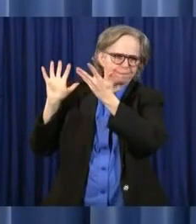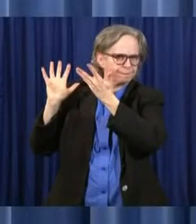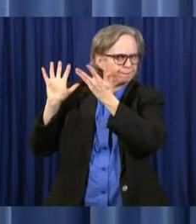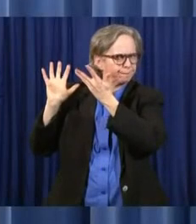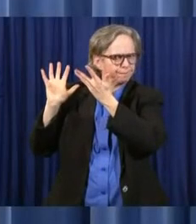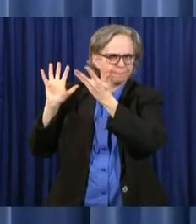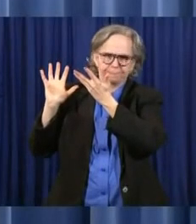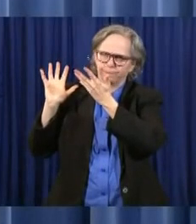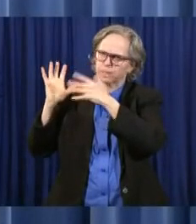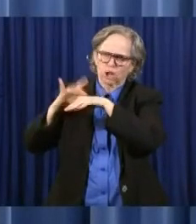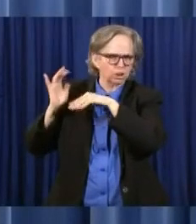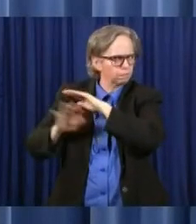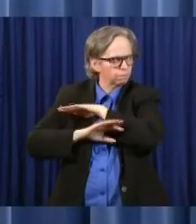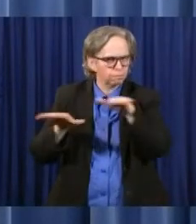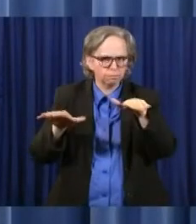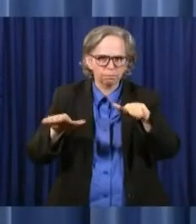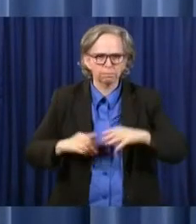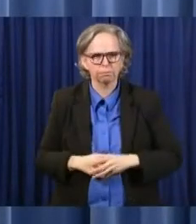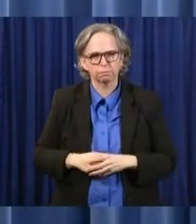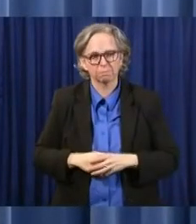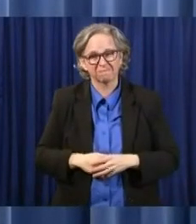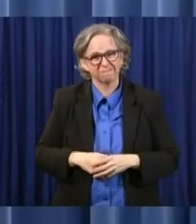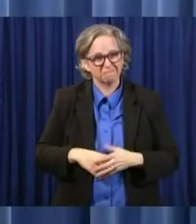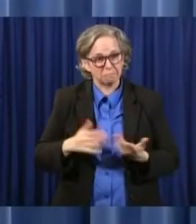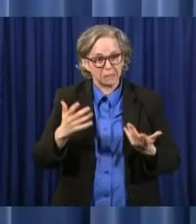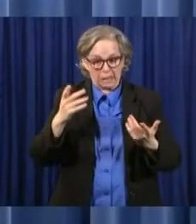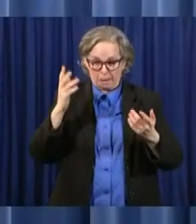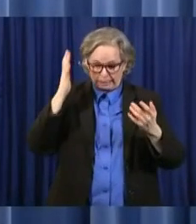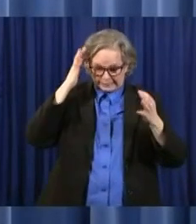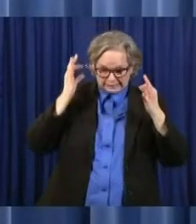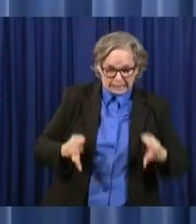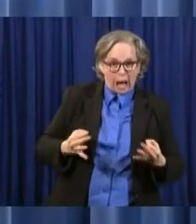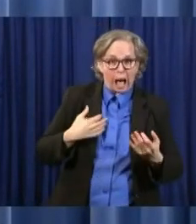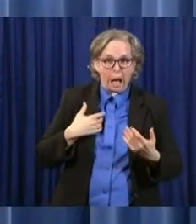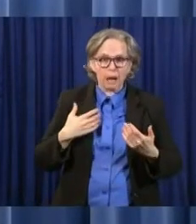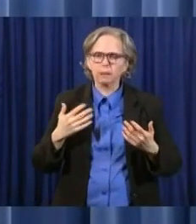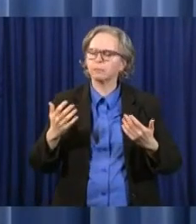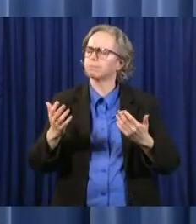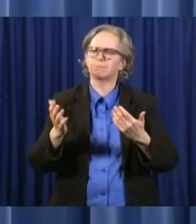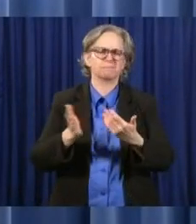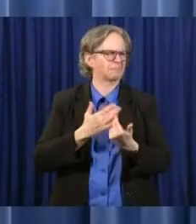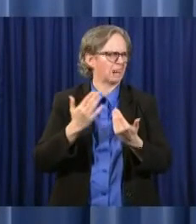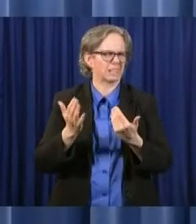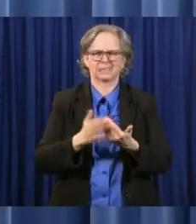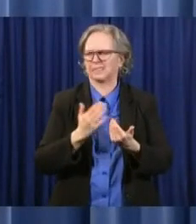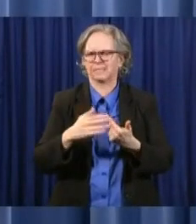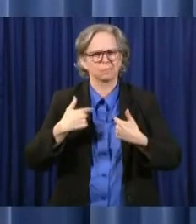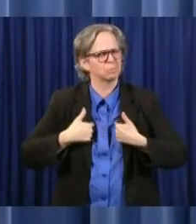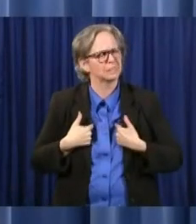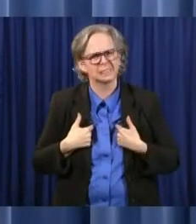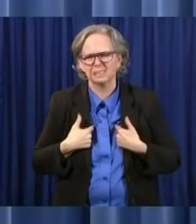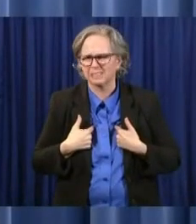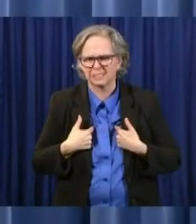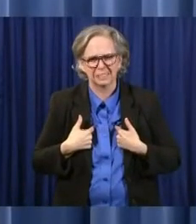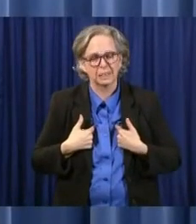None of these decisions are easy, and I do not make them lightly, but they are necessary.